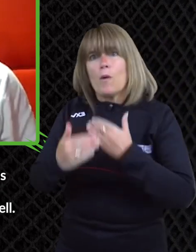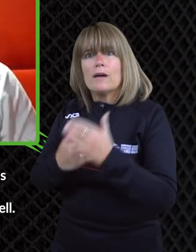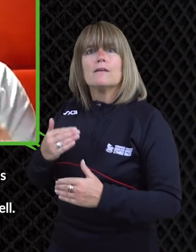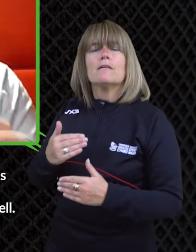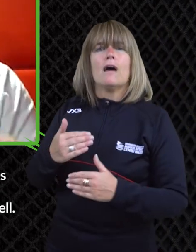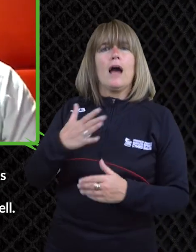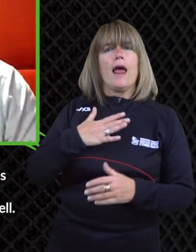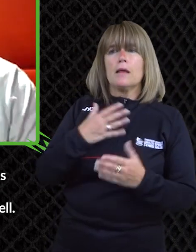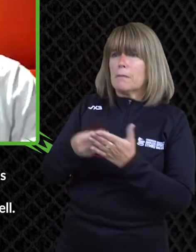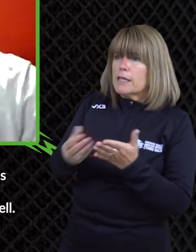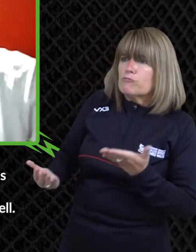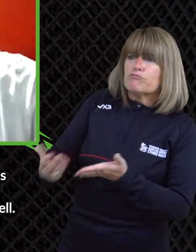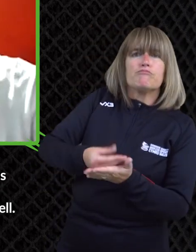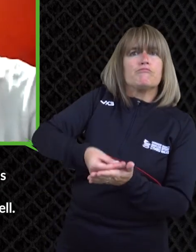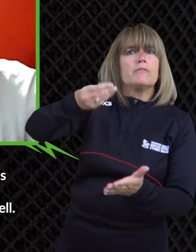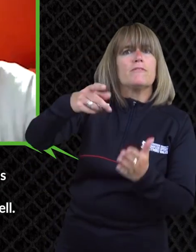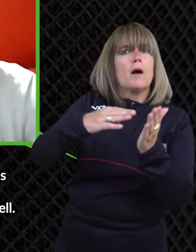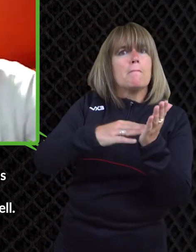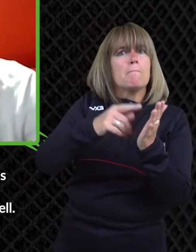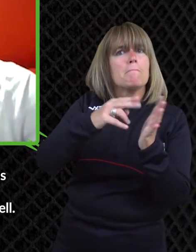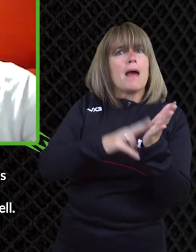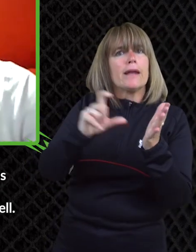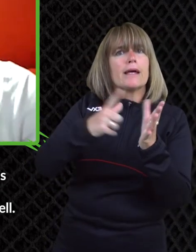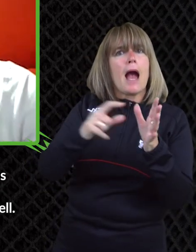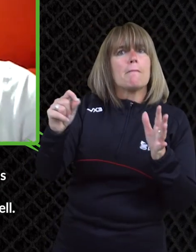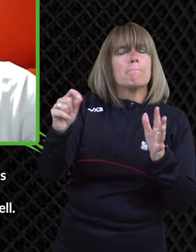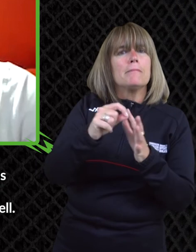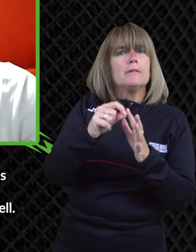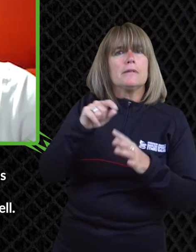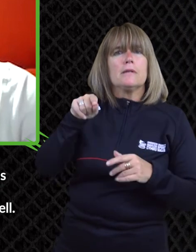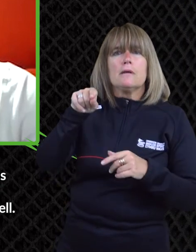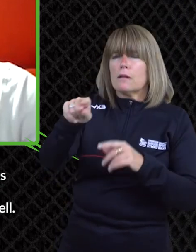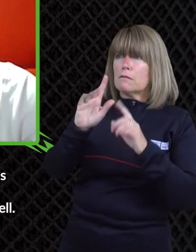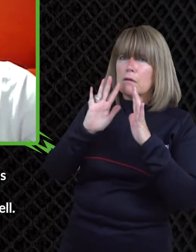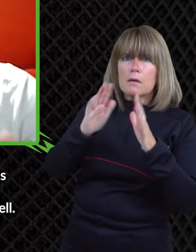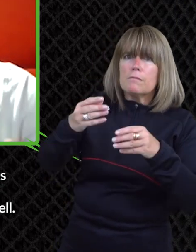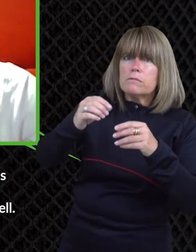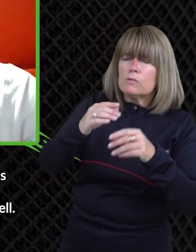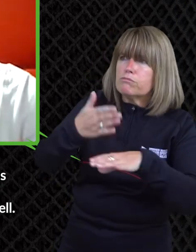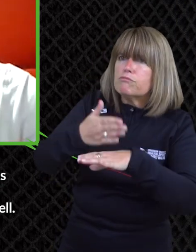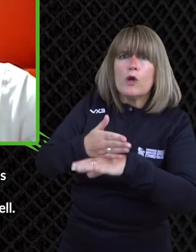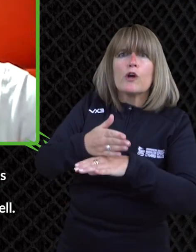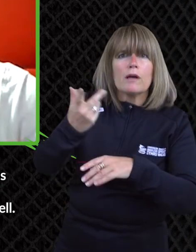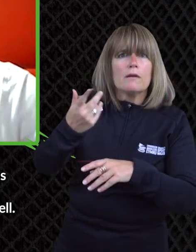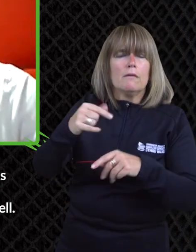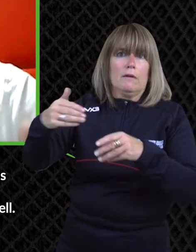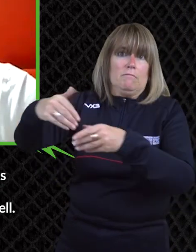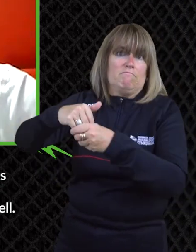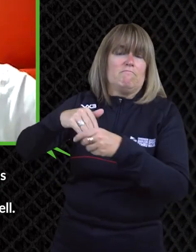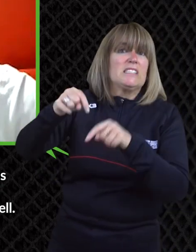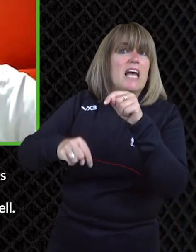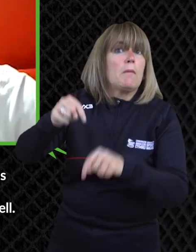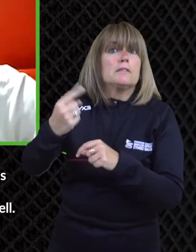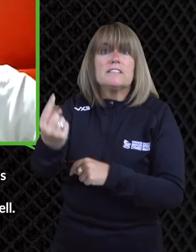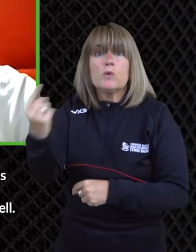so at the time of recording um so yeah no it's all about just keeping on going and i like to fundraise for mencap who do amazing